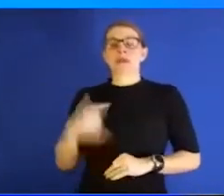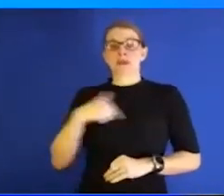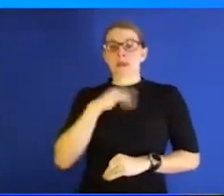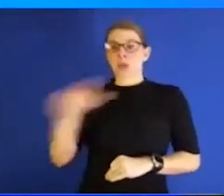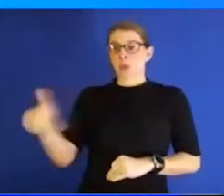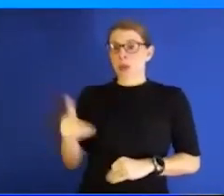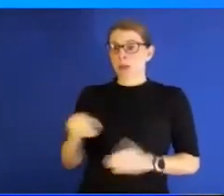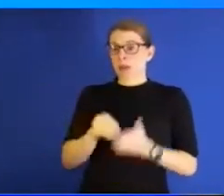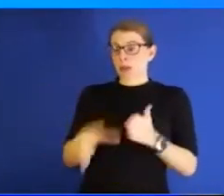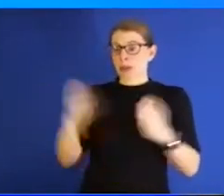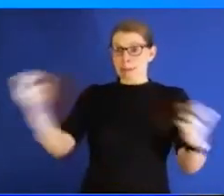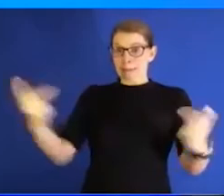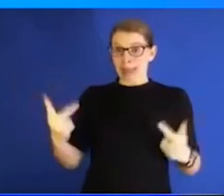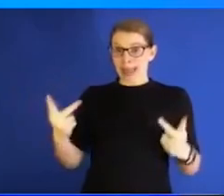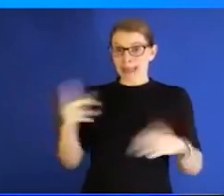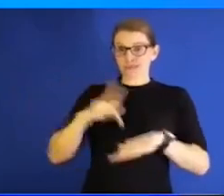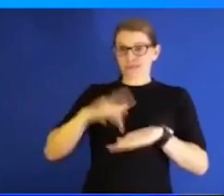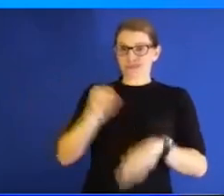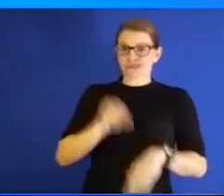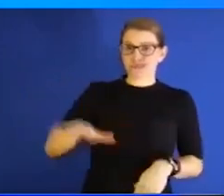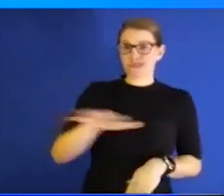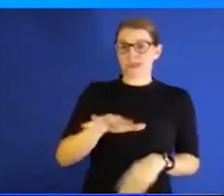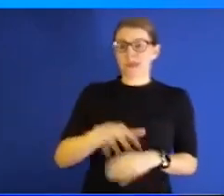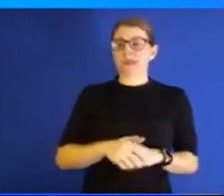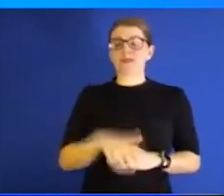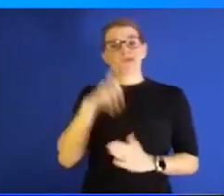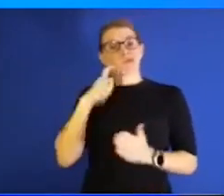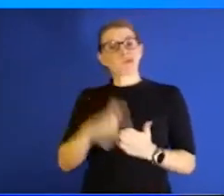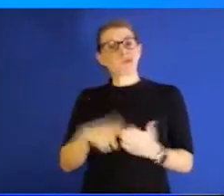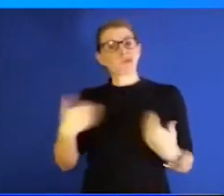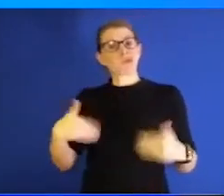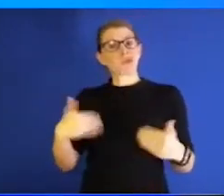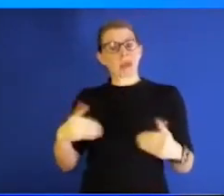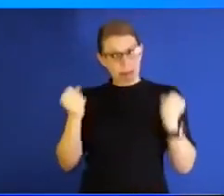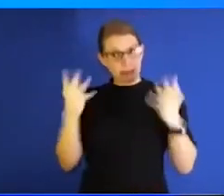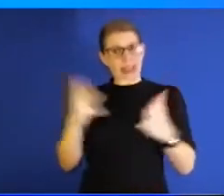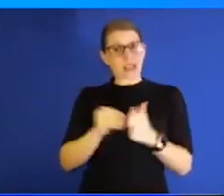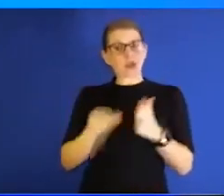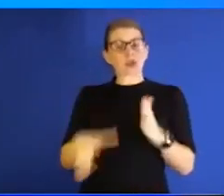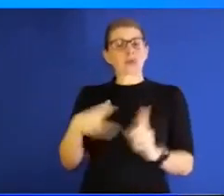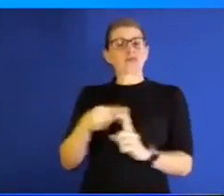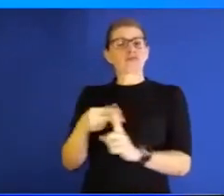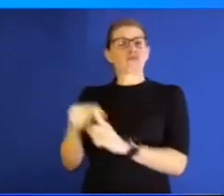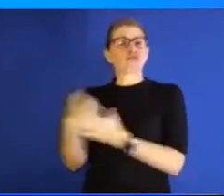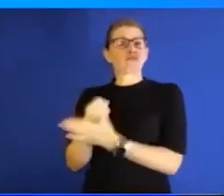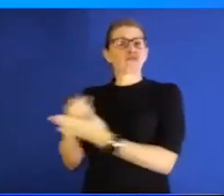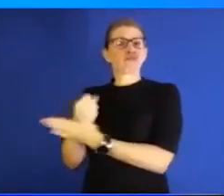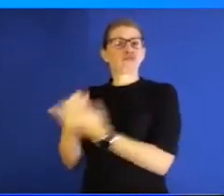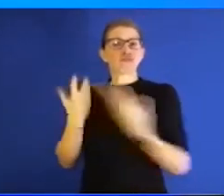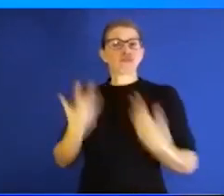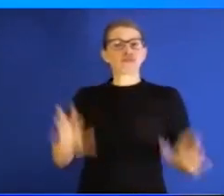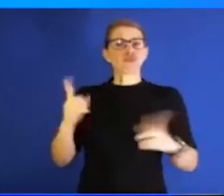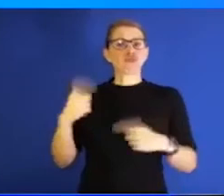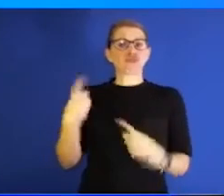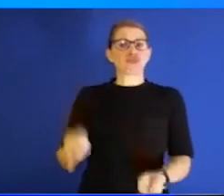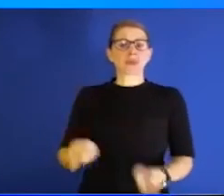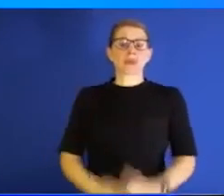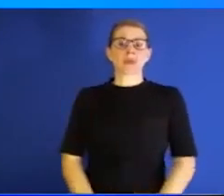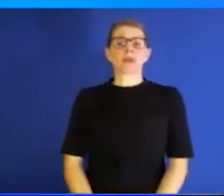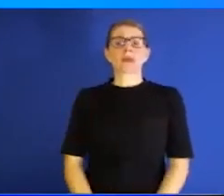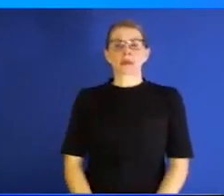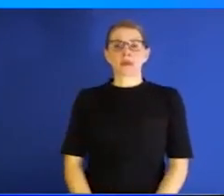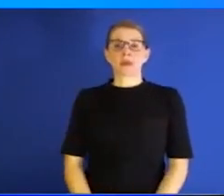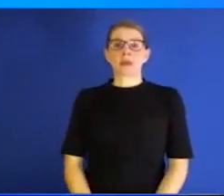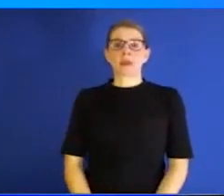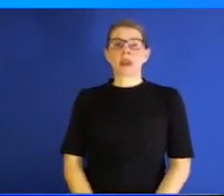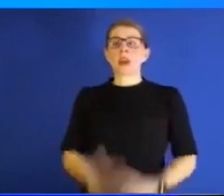recognizing that we had a fairly high vaccination rate within our campus community. We did a little more focused